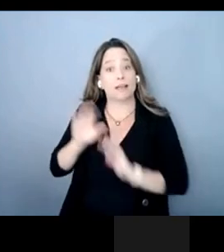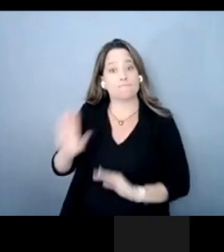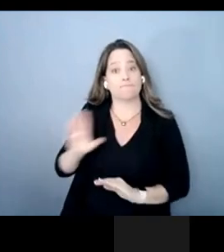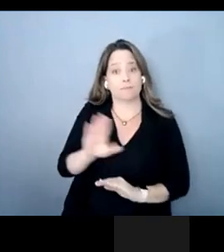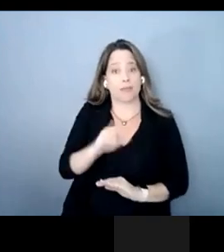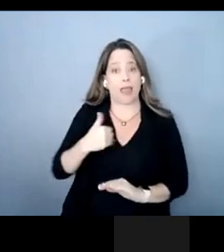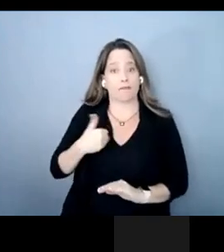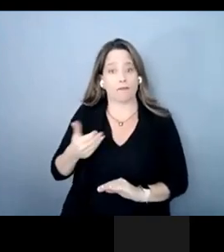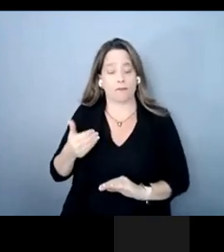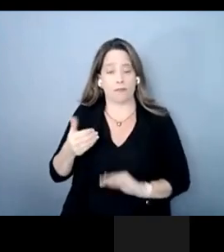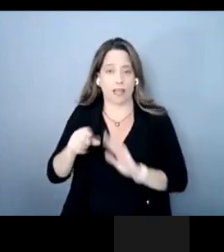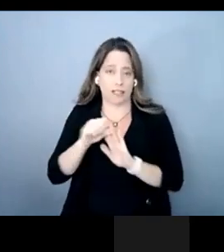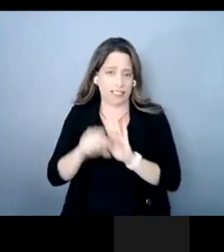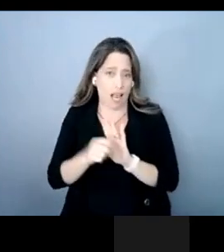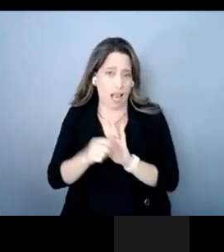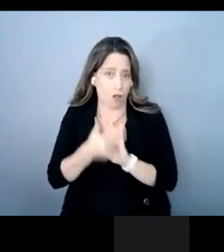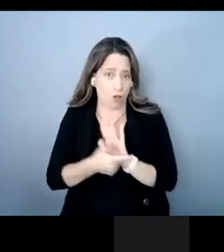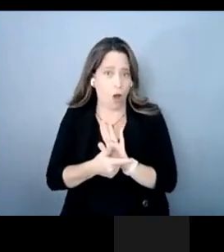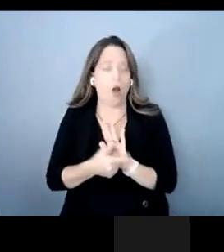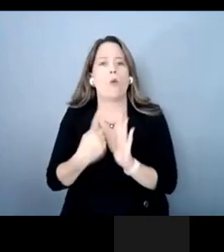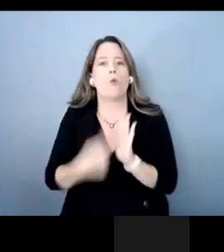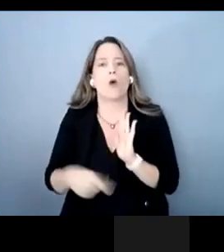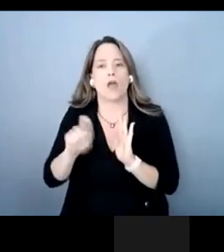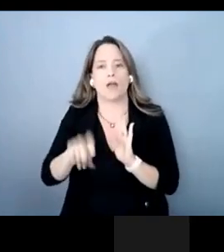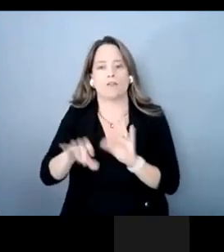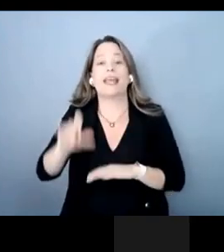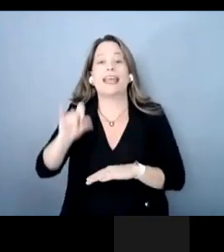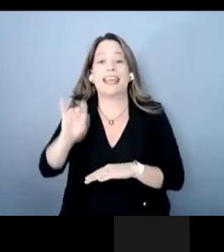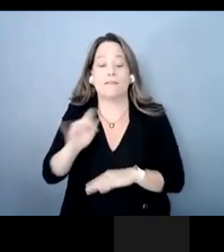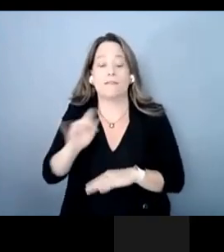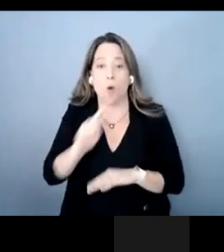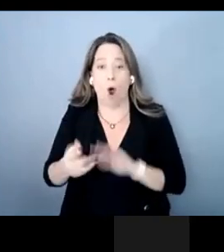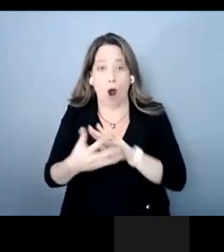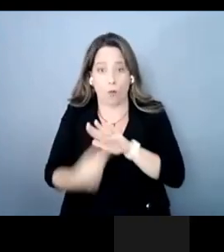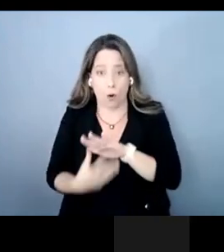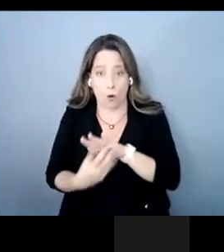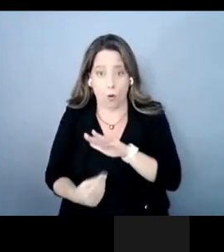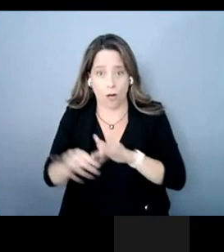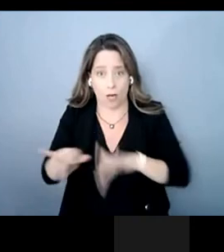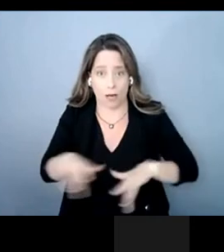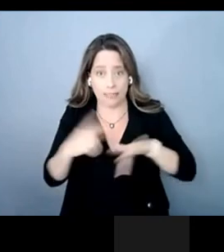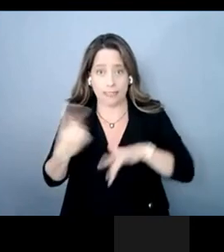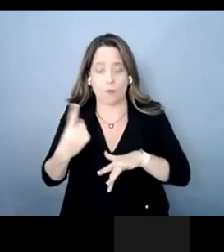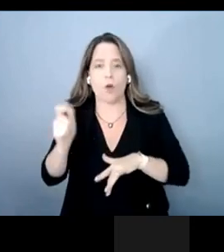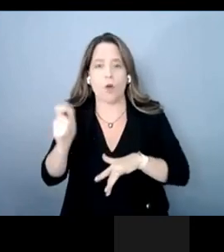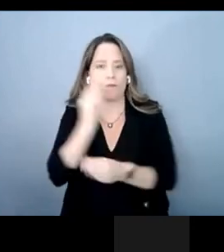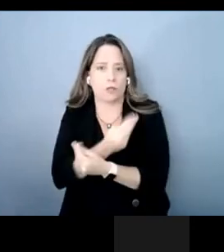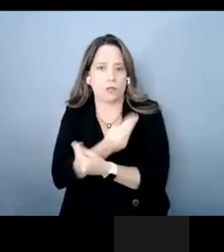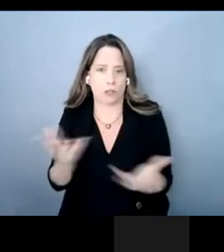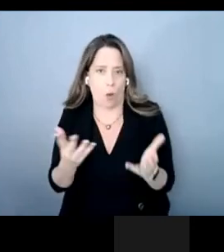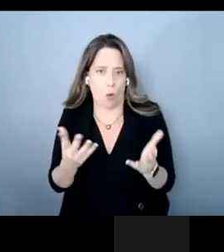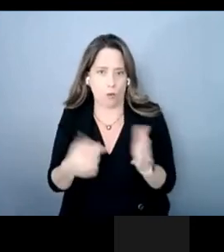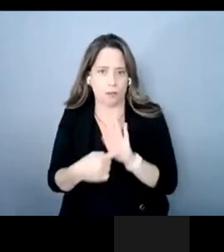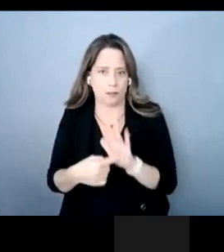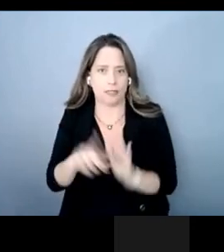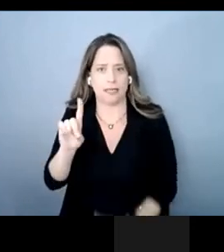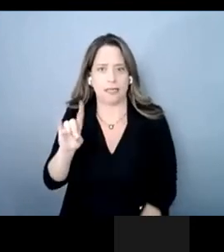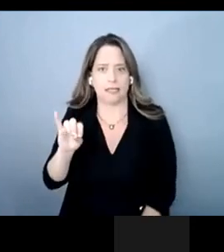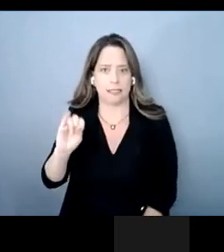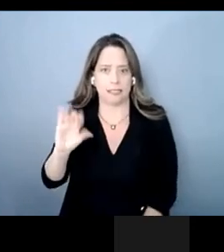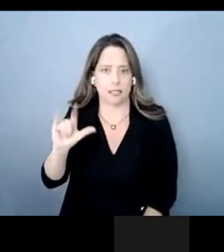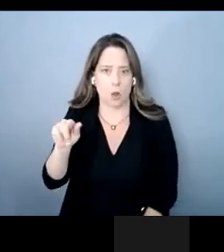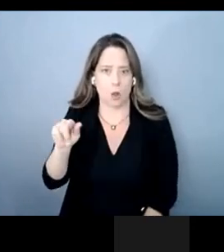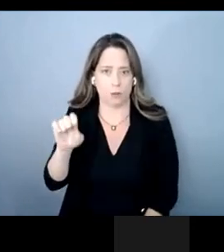about what you have to do disclosure if you're recording somebody um i've done a lot of research because in all captions